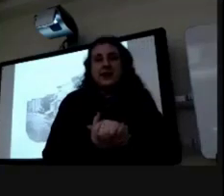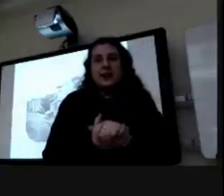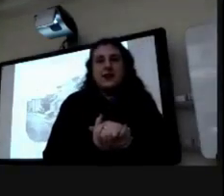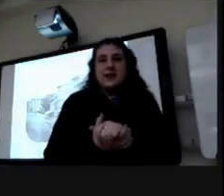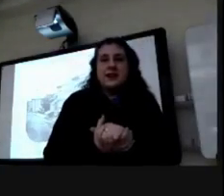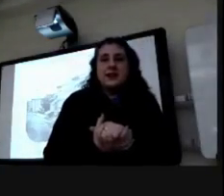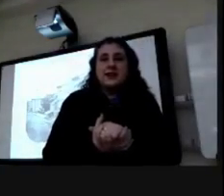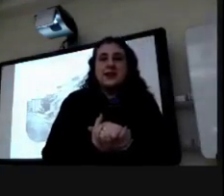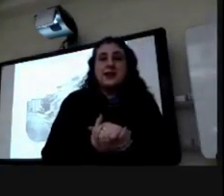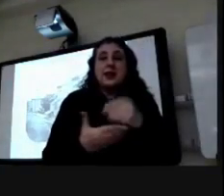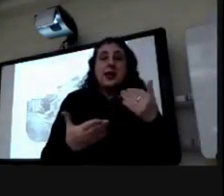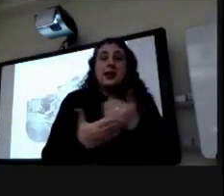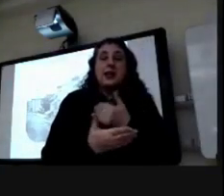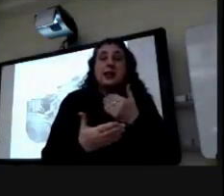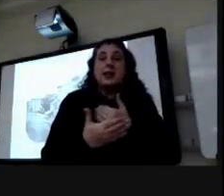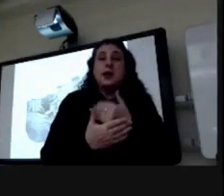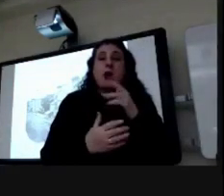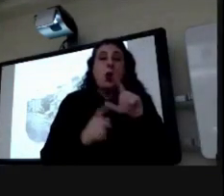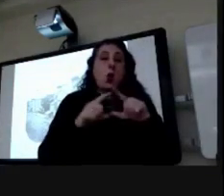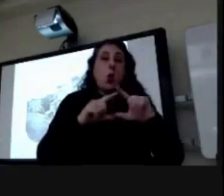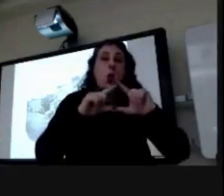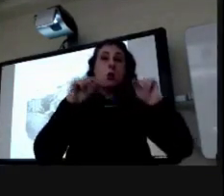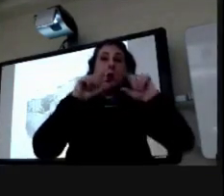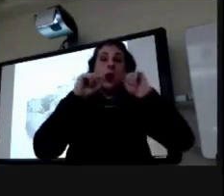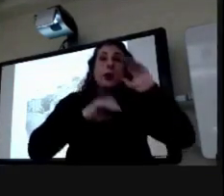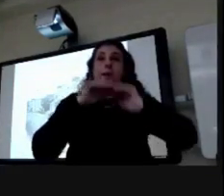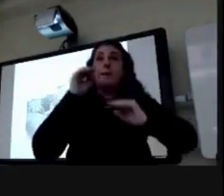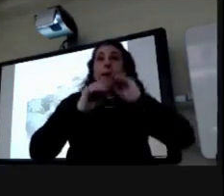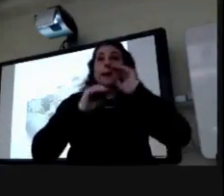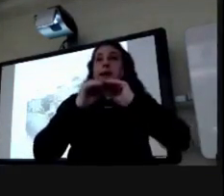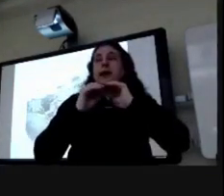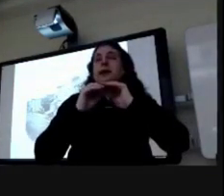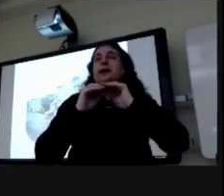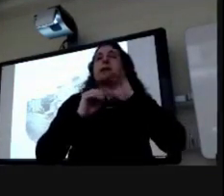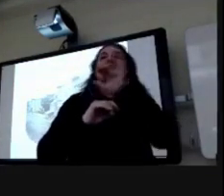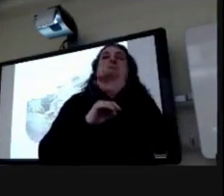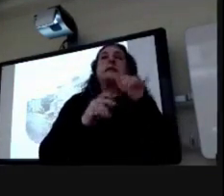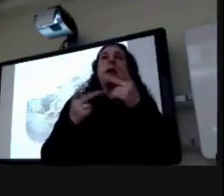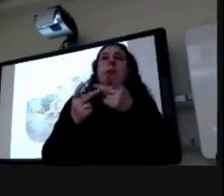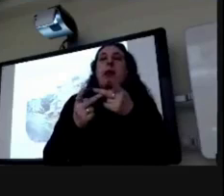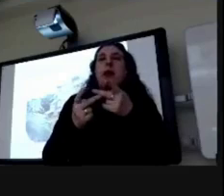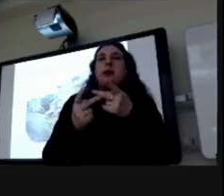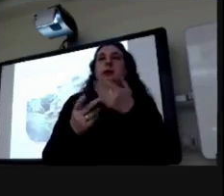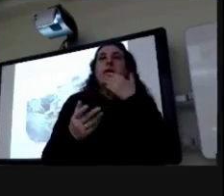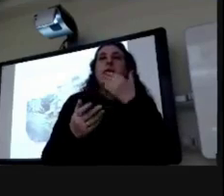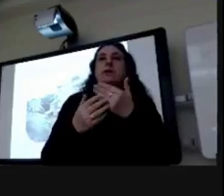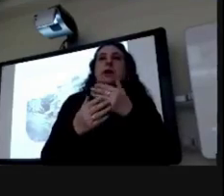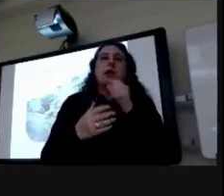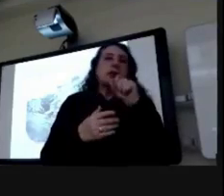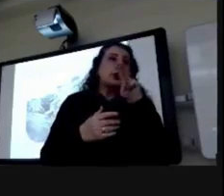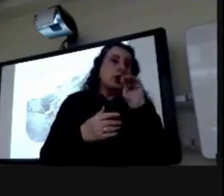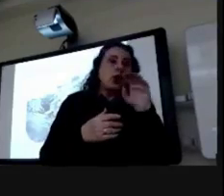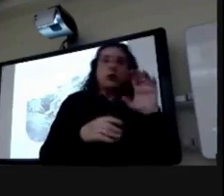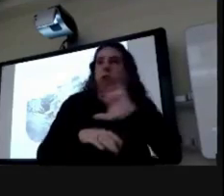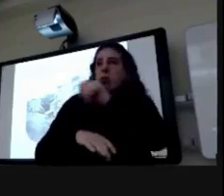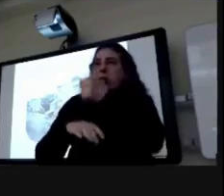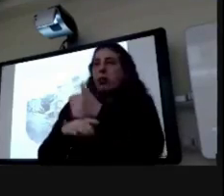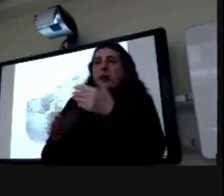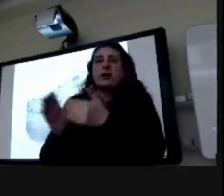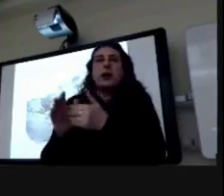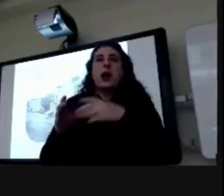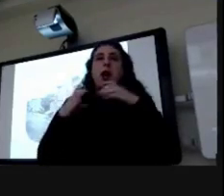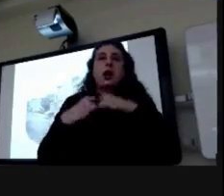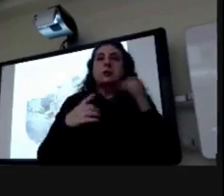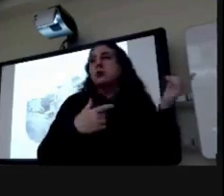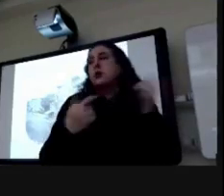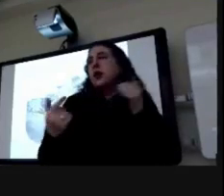so a new brick building was constructed on the same site thankfully and the stove was reinstalled customers came